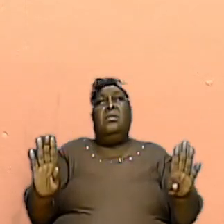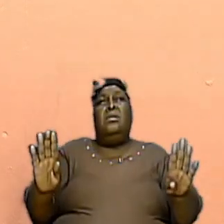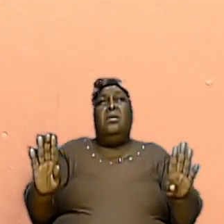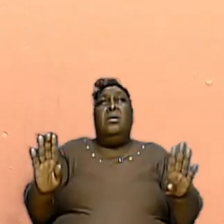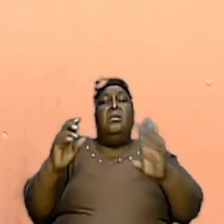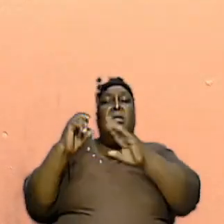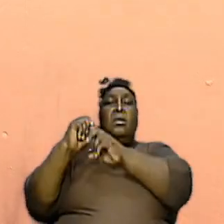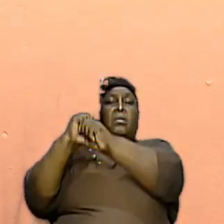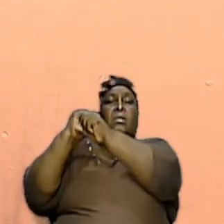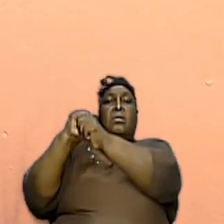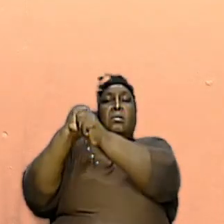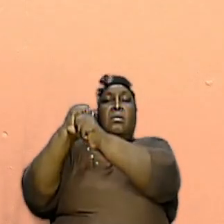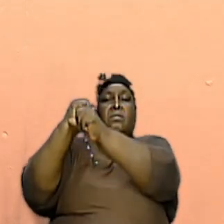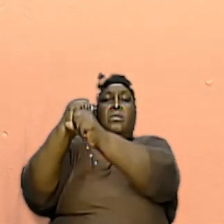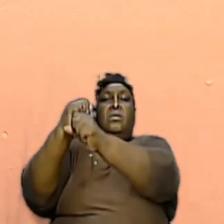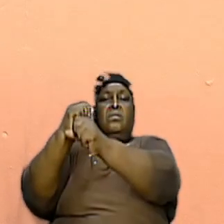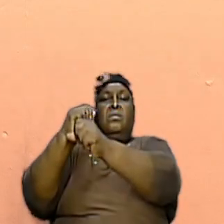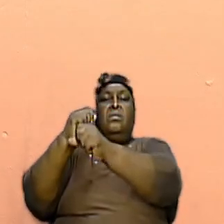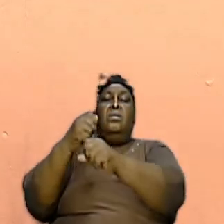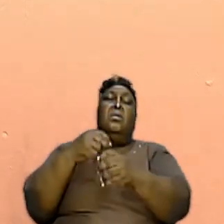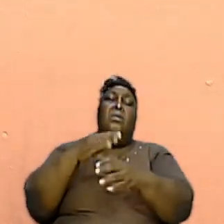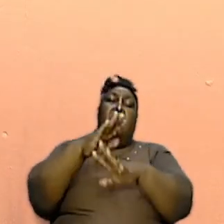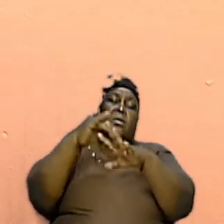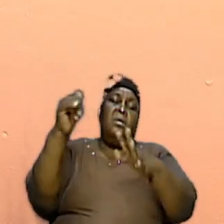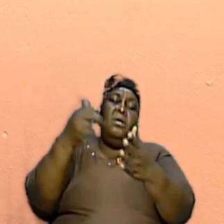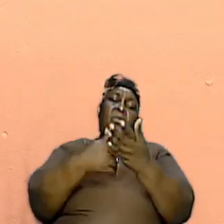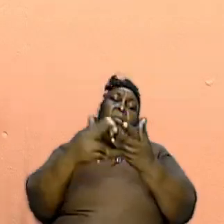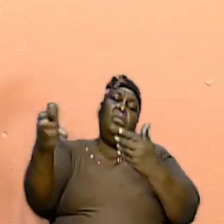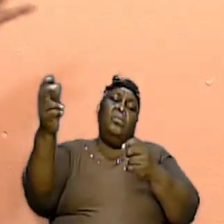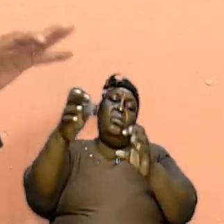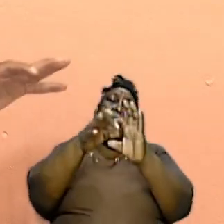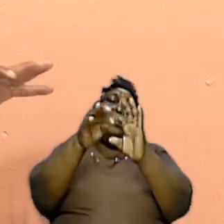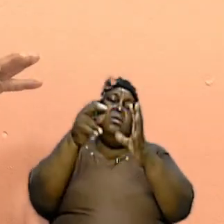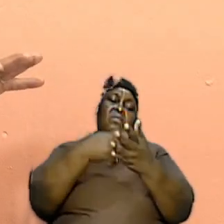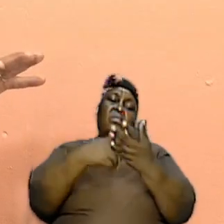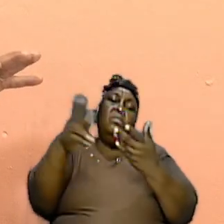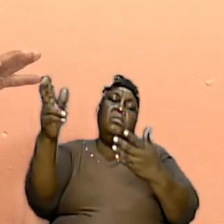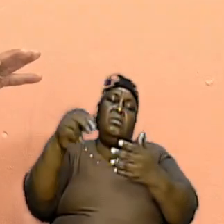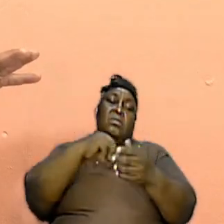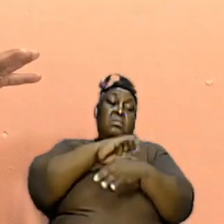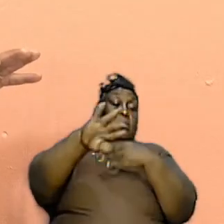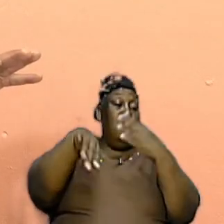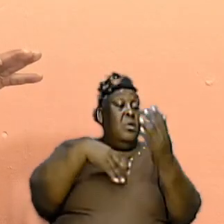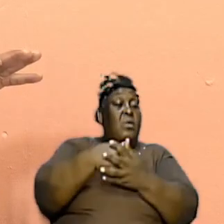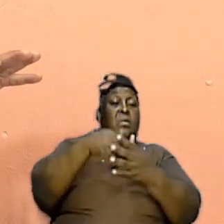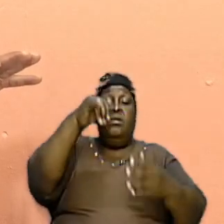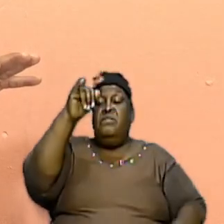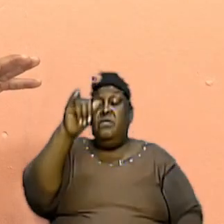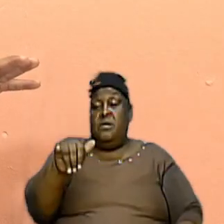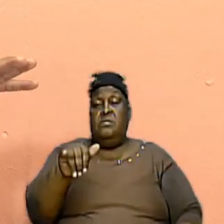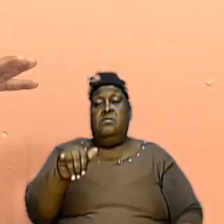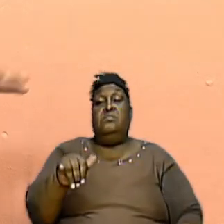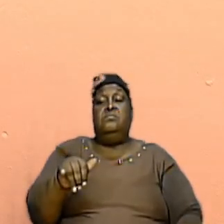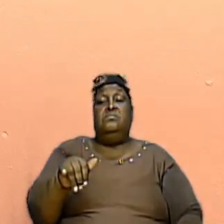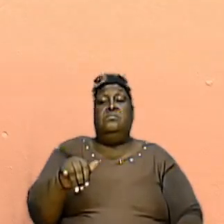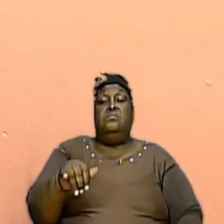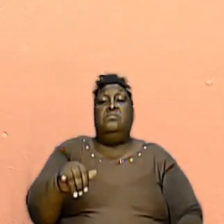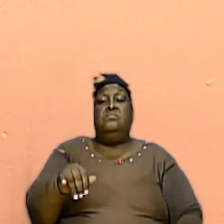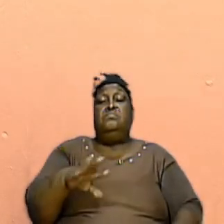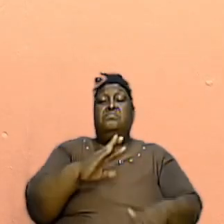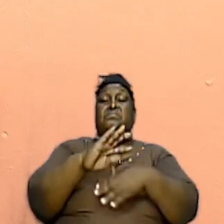which is called the holy of holies all all all all all